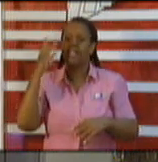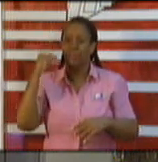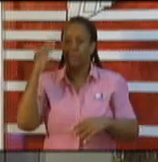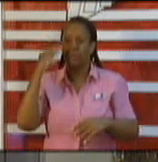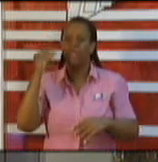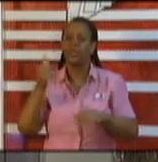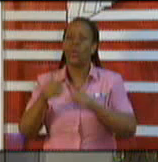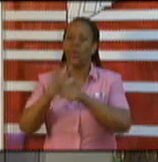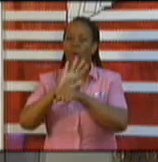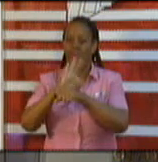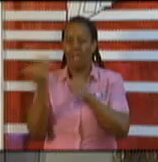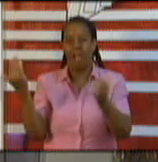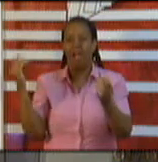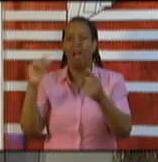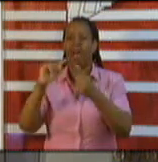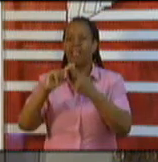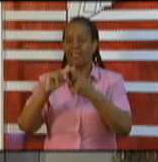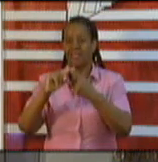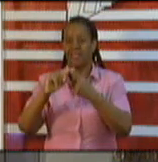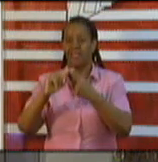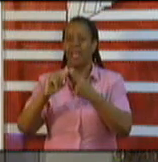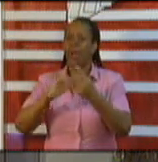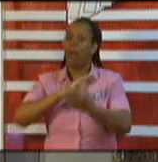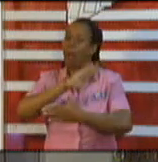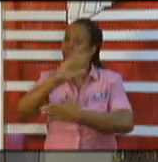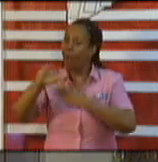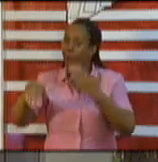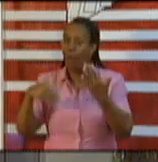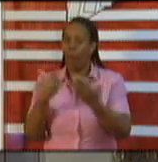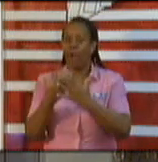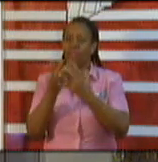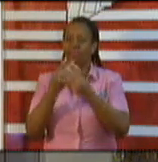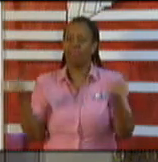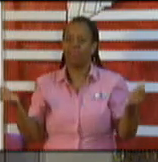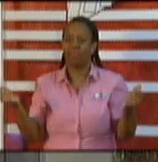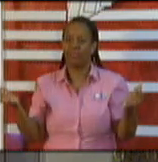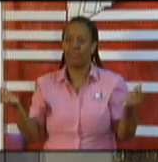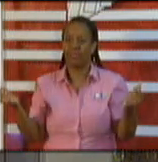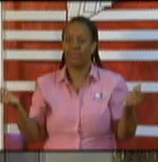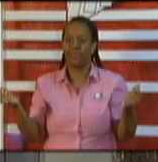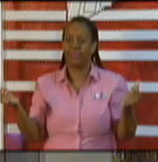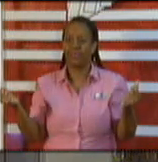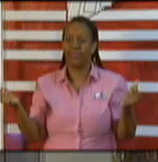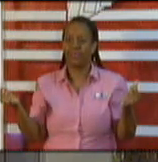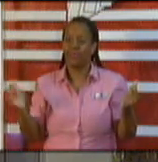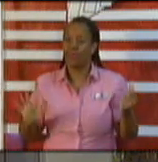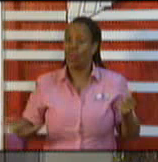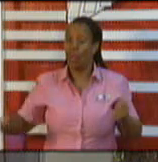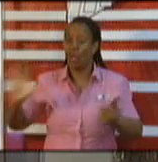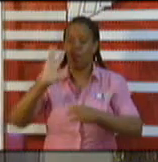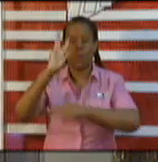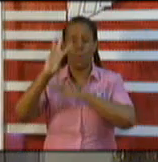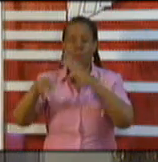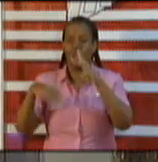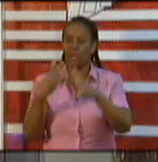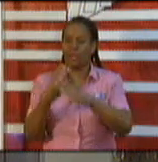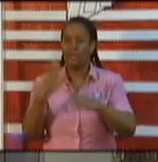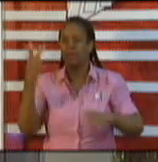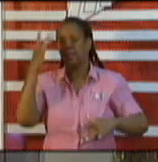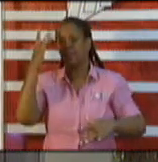We are in the midst of a global pandemic and whilst we have done well so far,